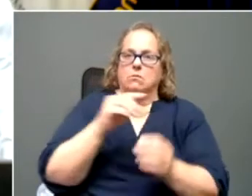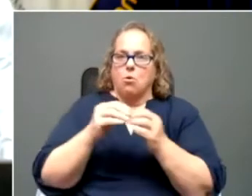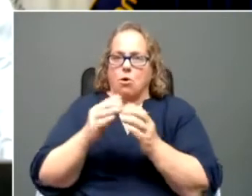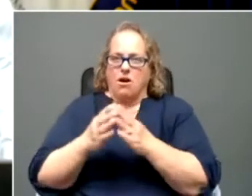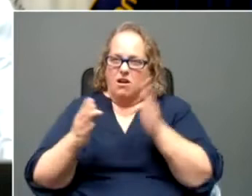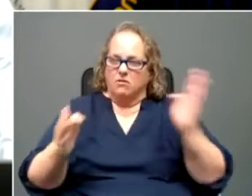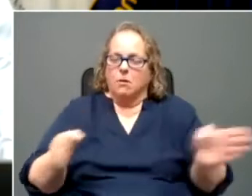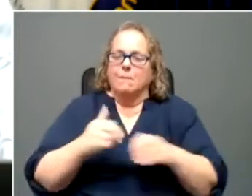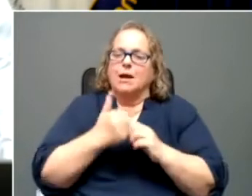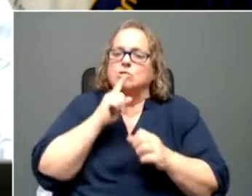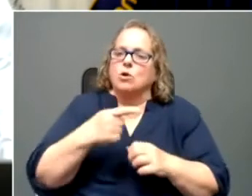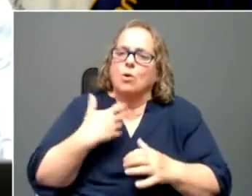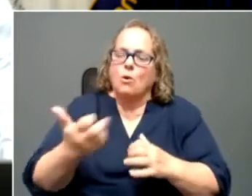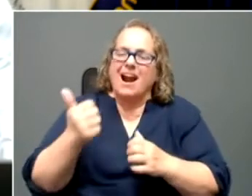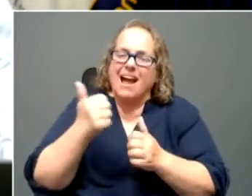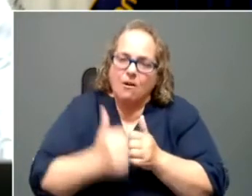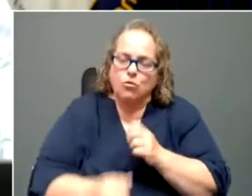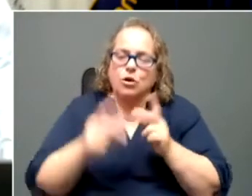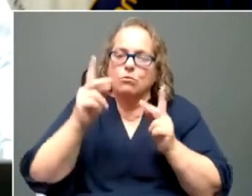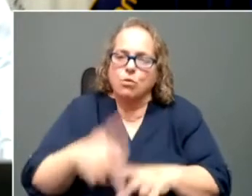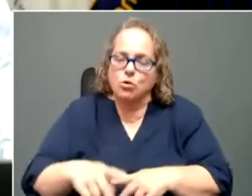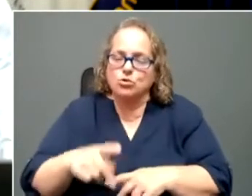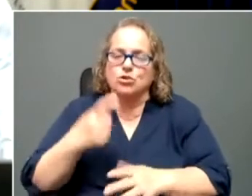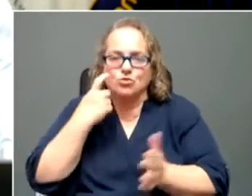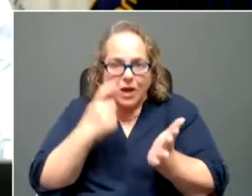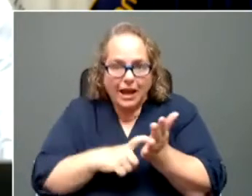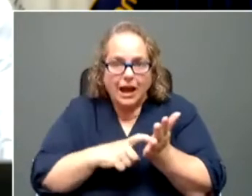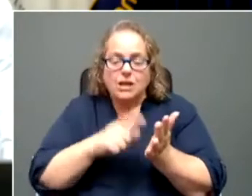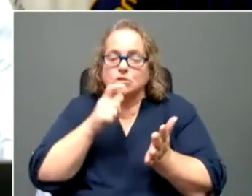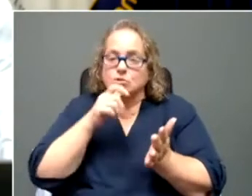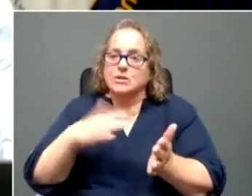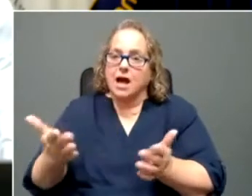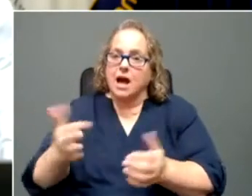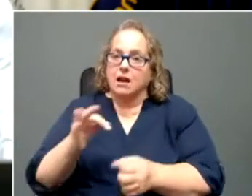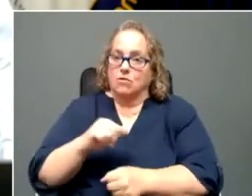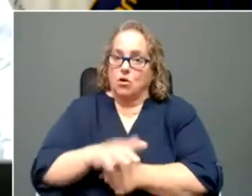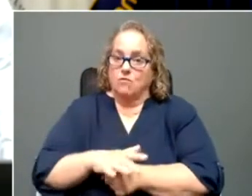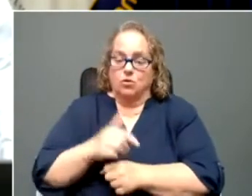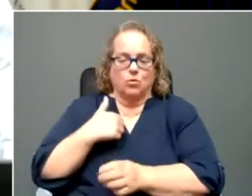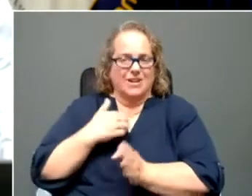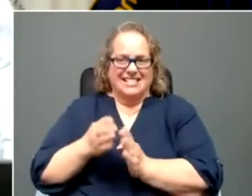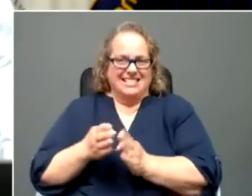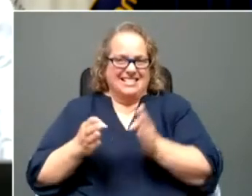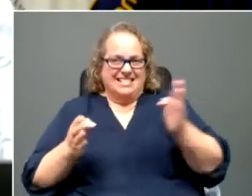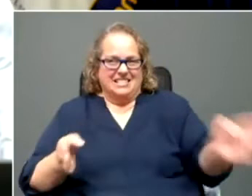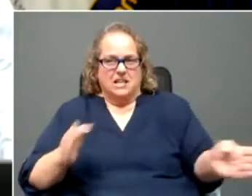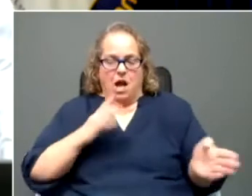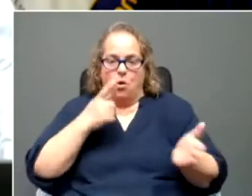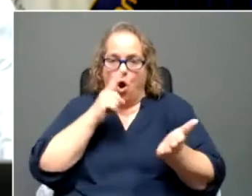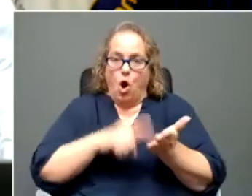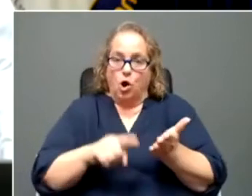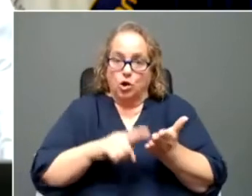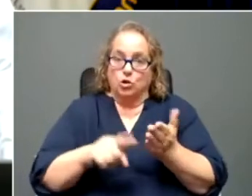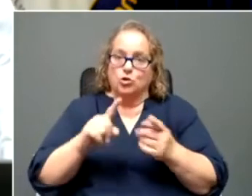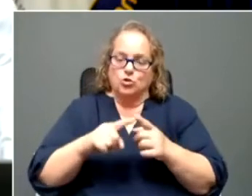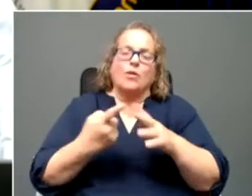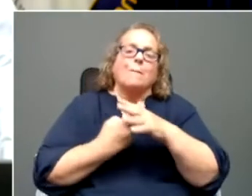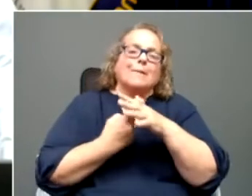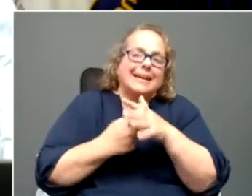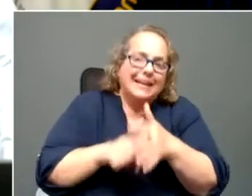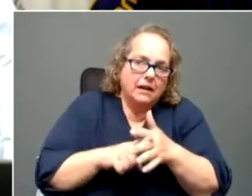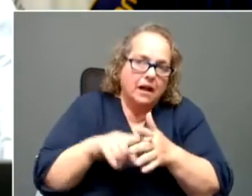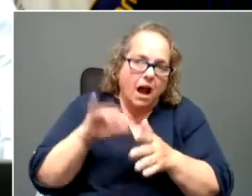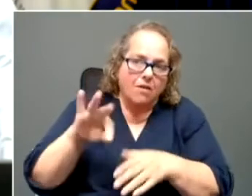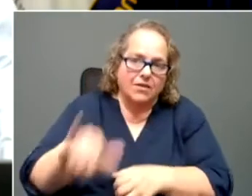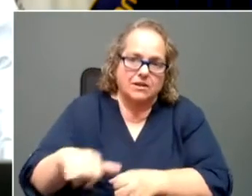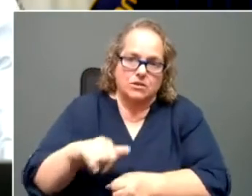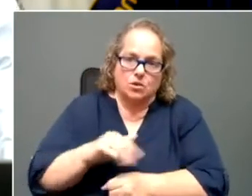That's a family that is grieving. And so we extended our audit back to the very beginning of this pandemic. In